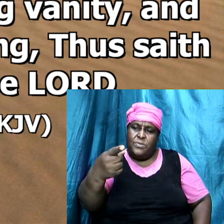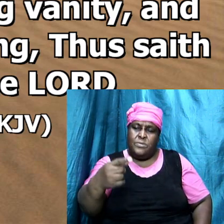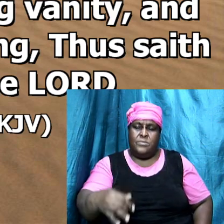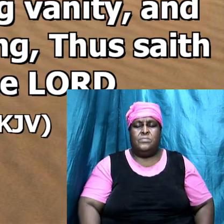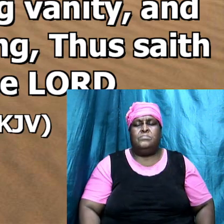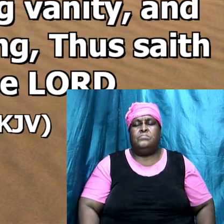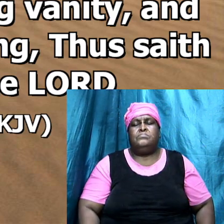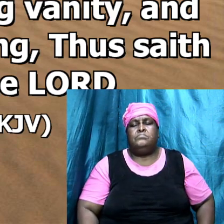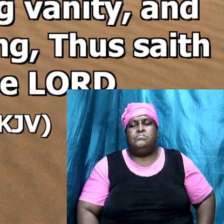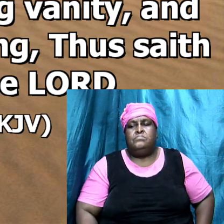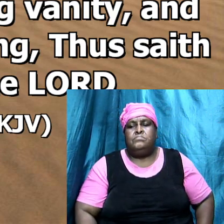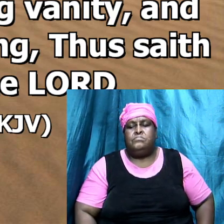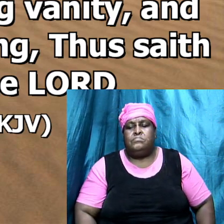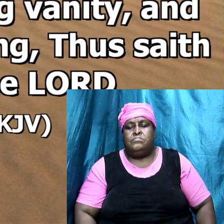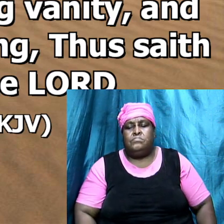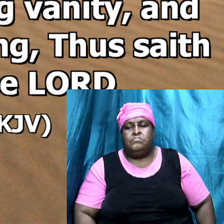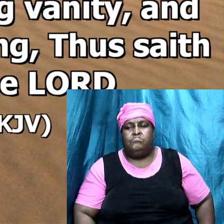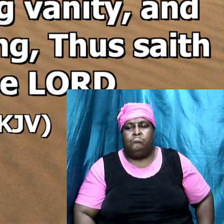spoken